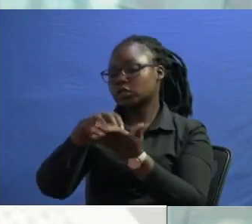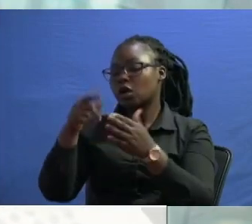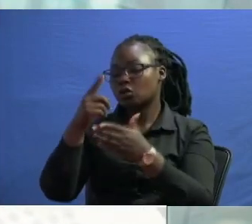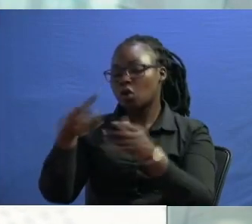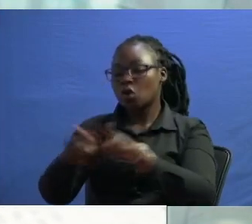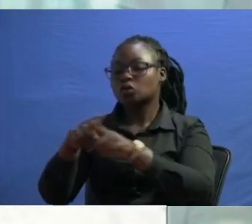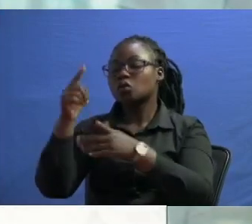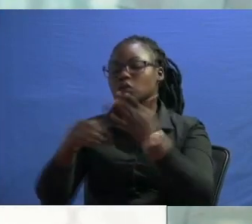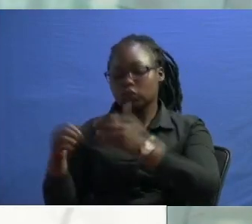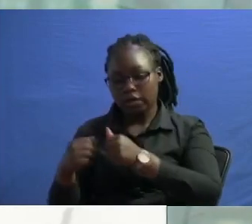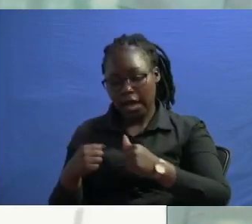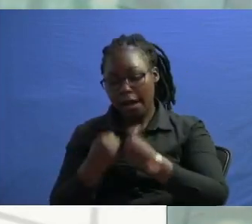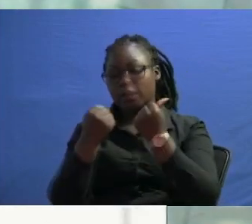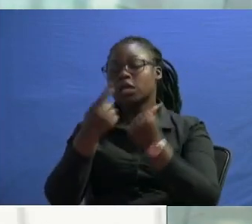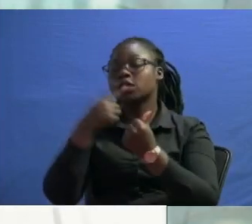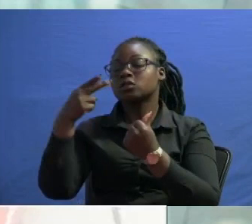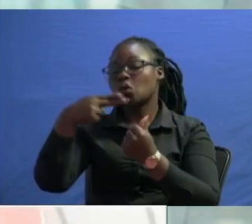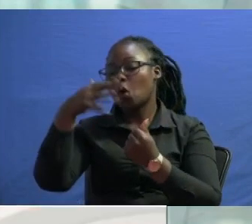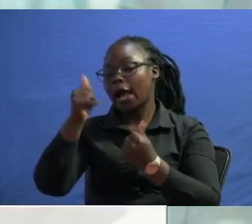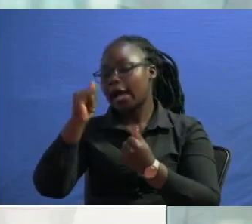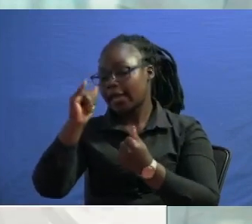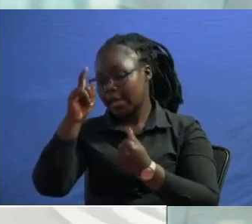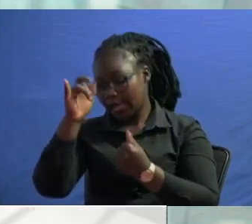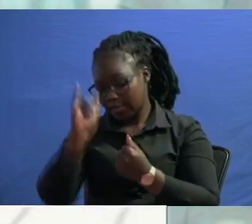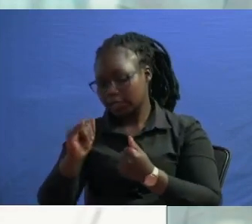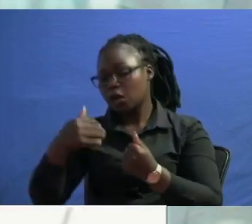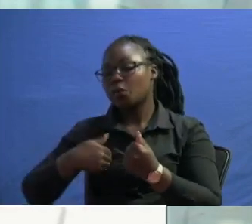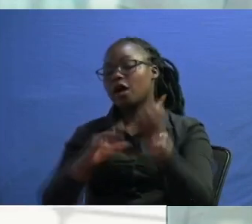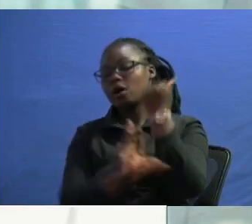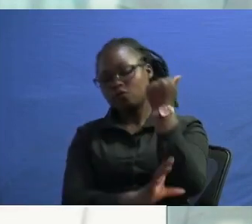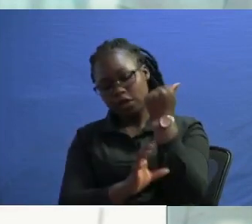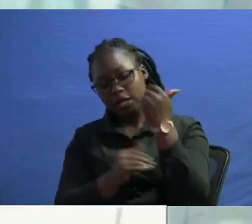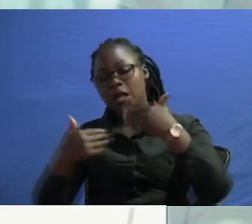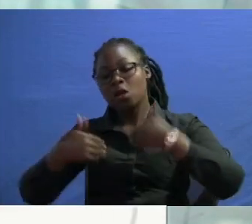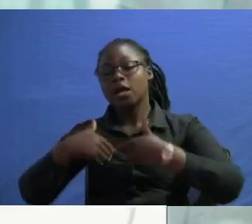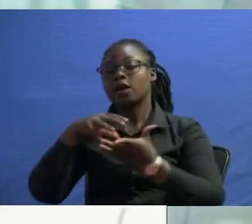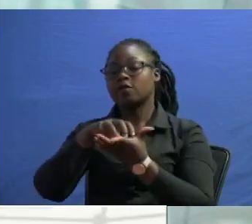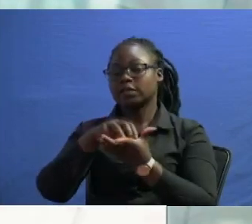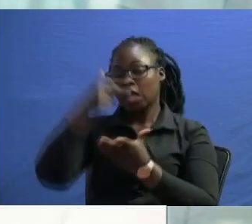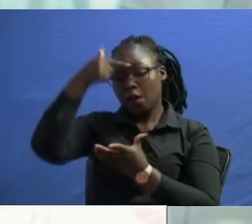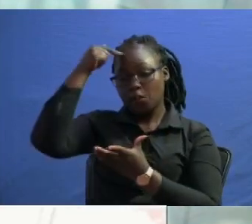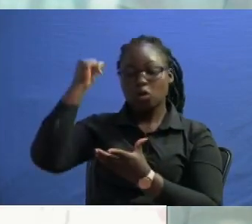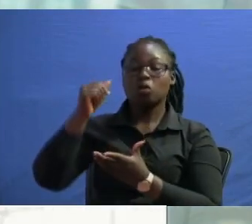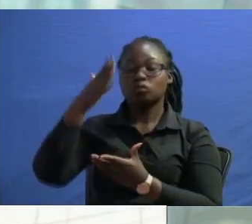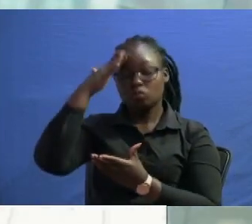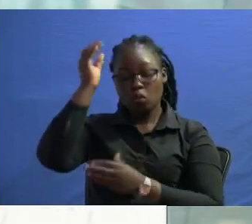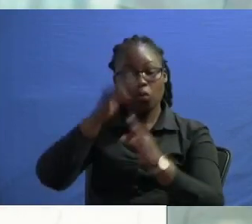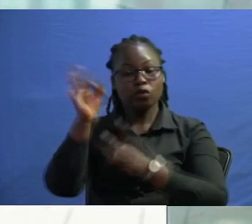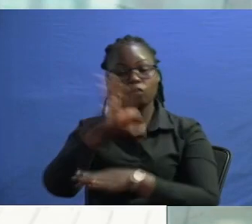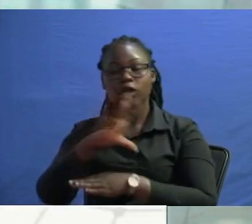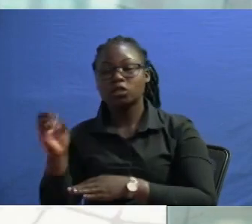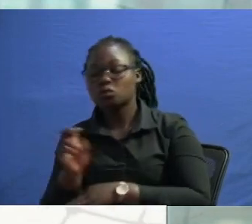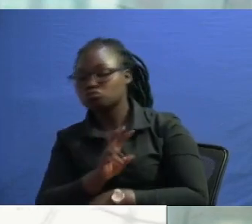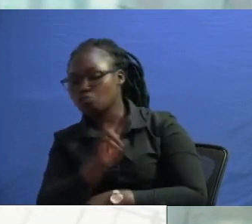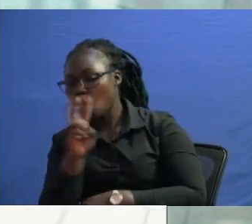there so haiti is is in existence there's a country there's a state because you know if i take you to what is a